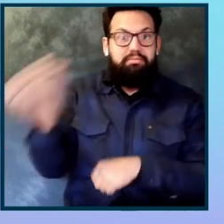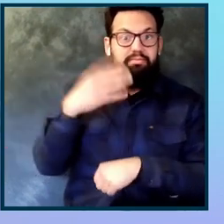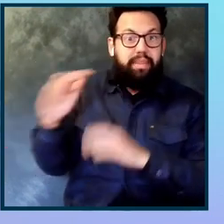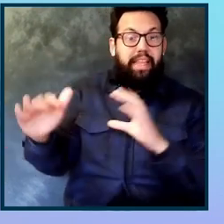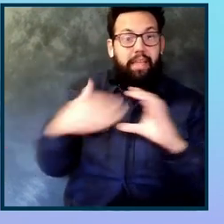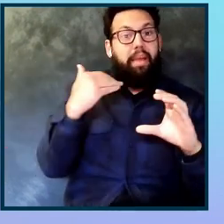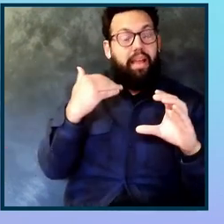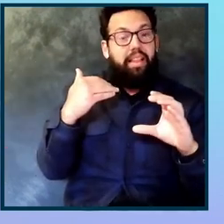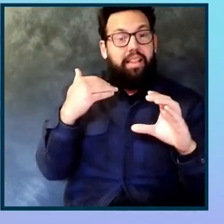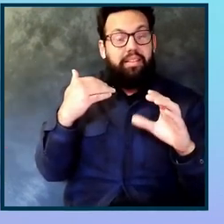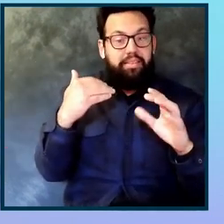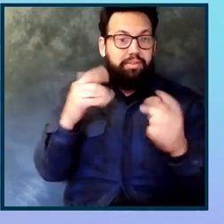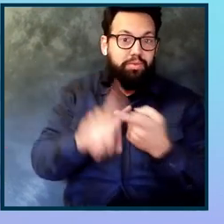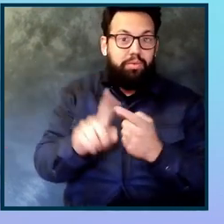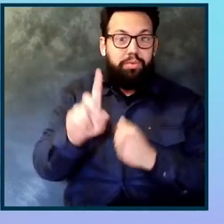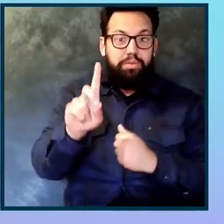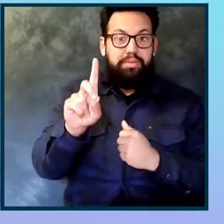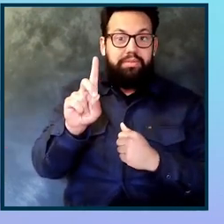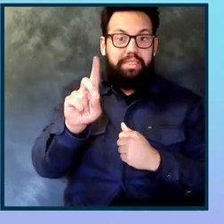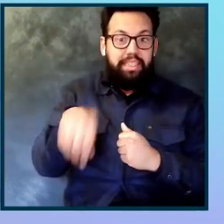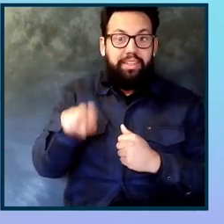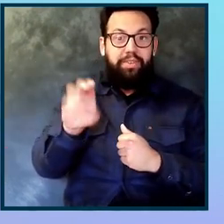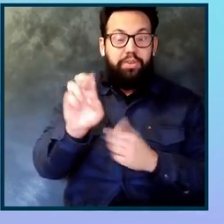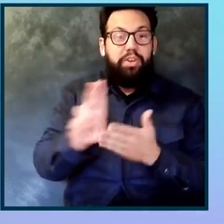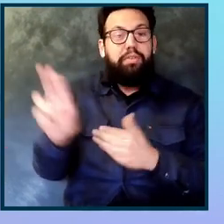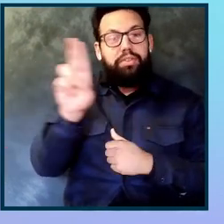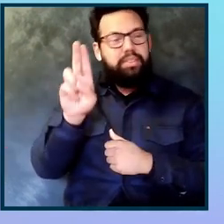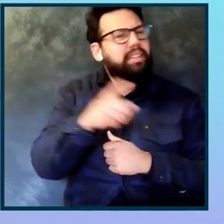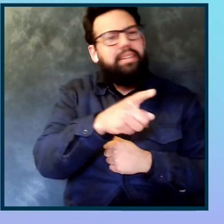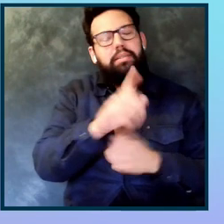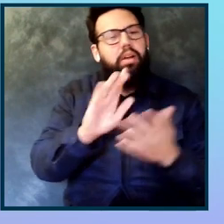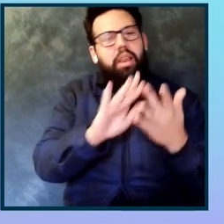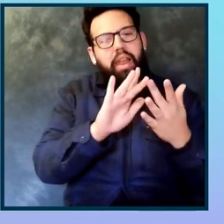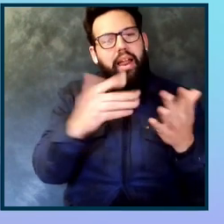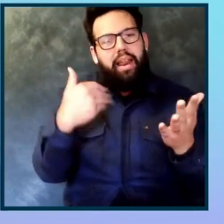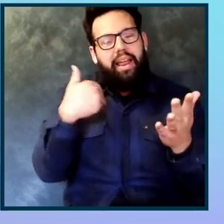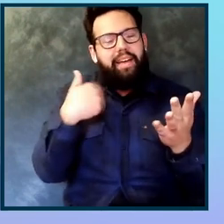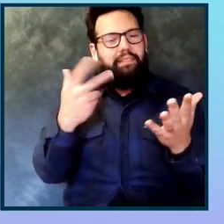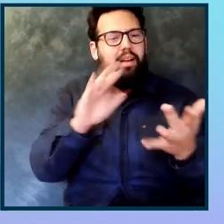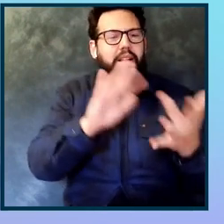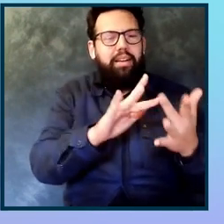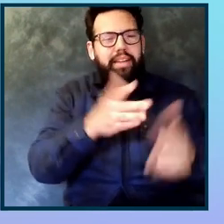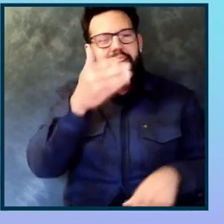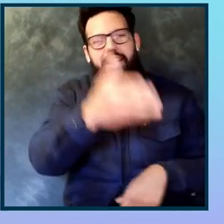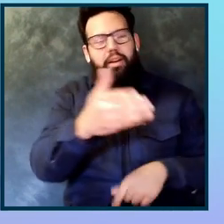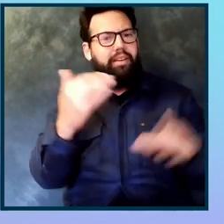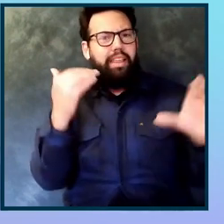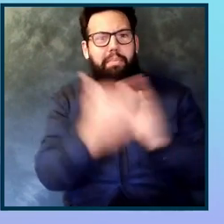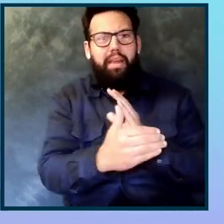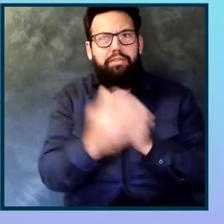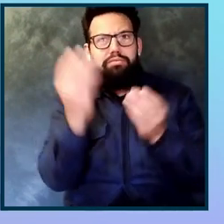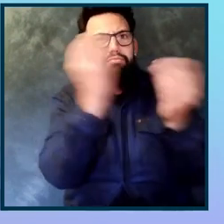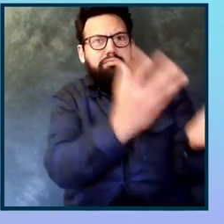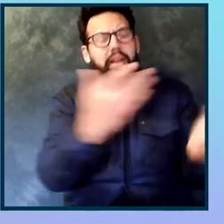DQUniversity.com has a place that you can go do that as well. DQ.com, contact us form. Just have to tell us that you have